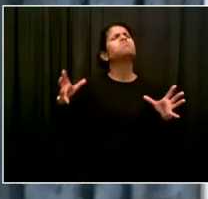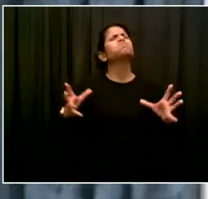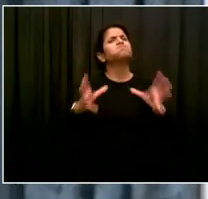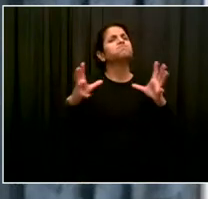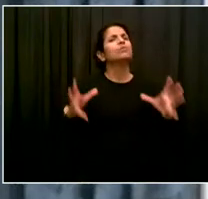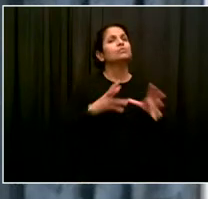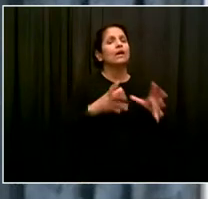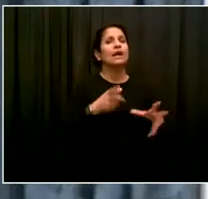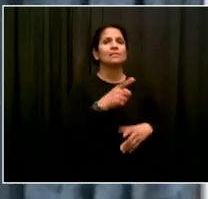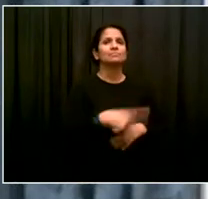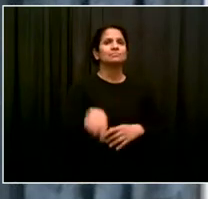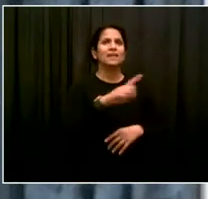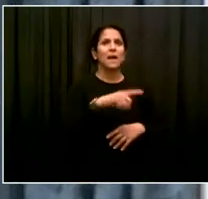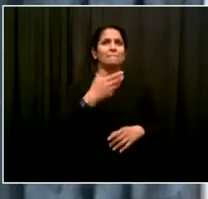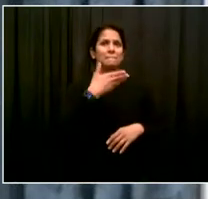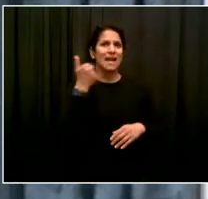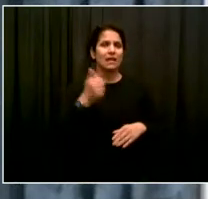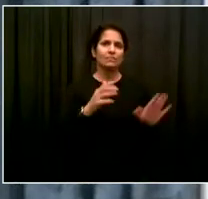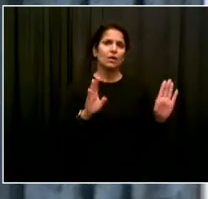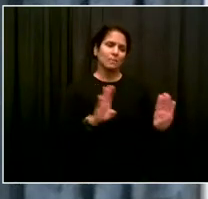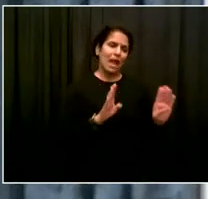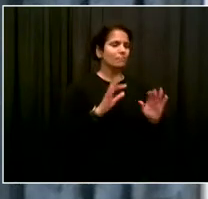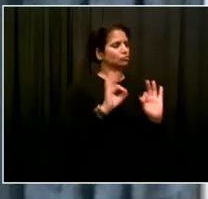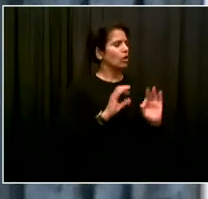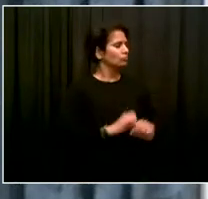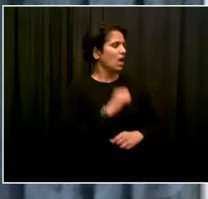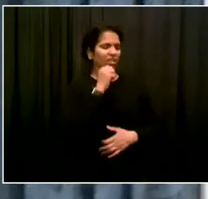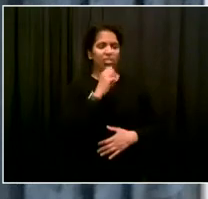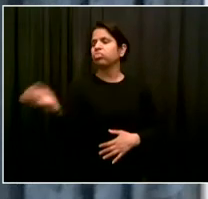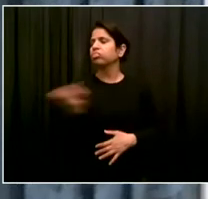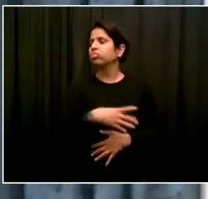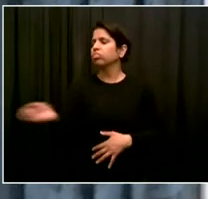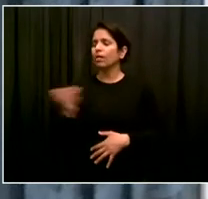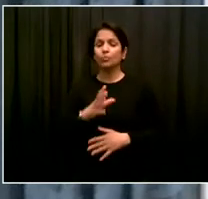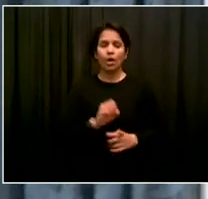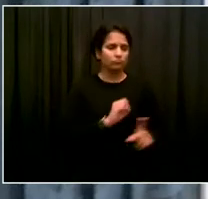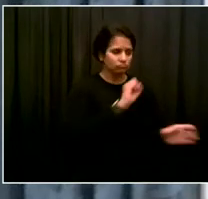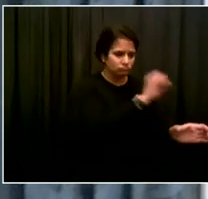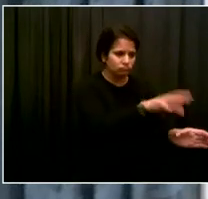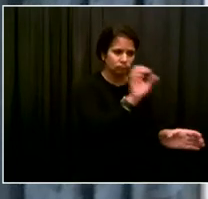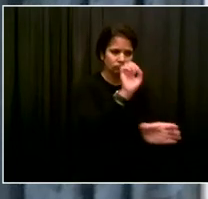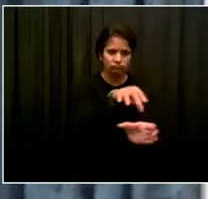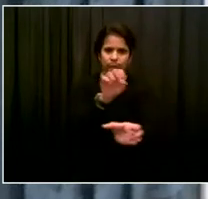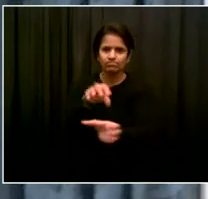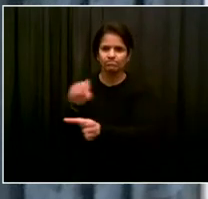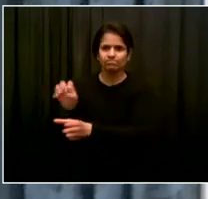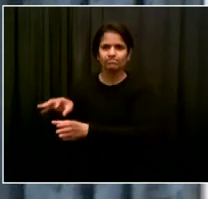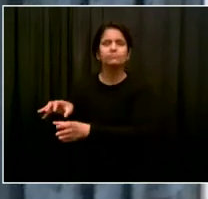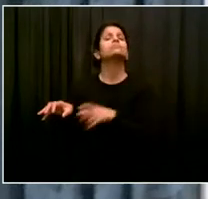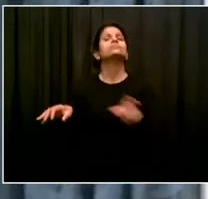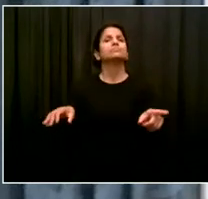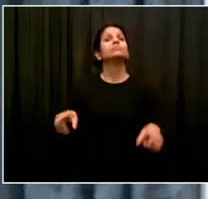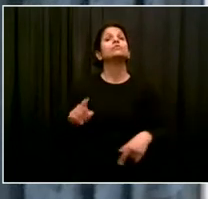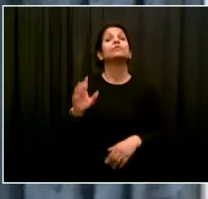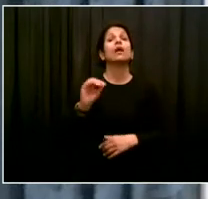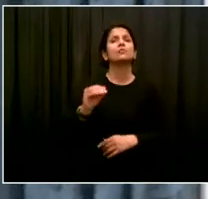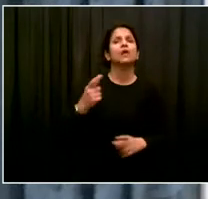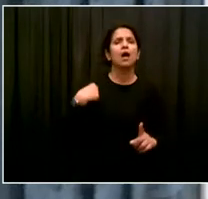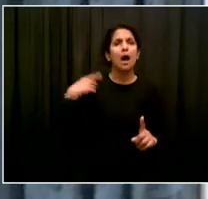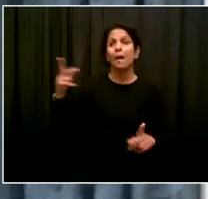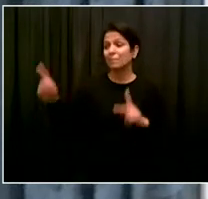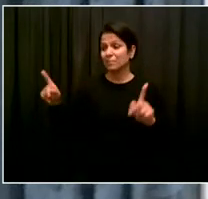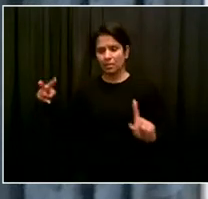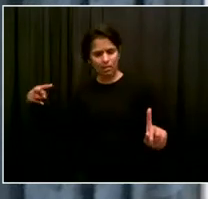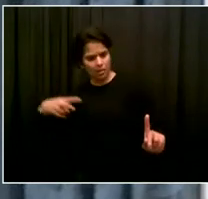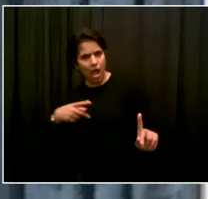the right thing, and I have the opportunity to also join in, you know, when it fits my household. Give us time to build on the messaging, give